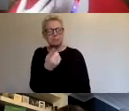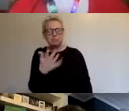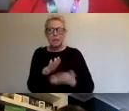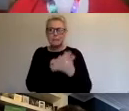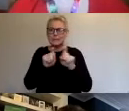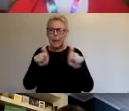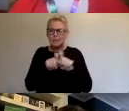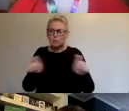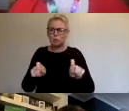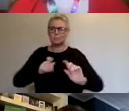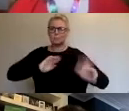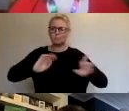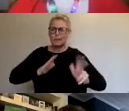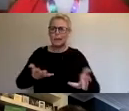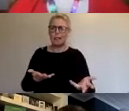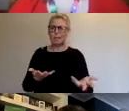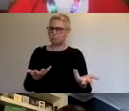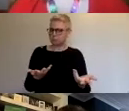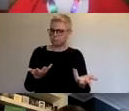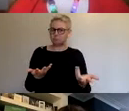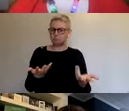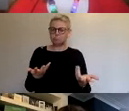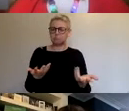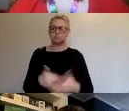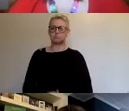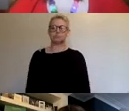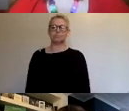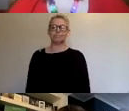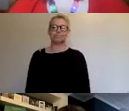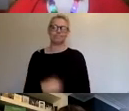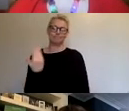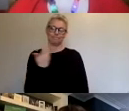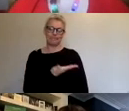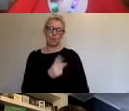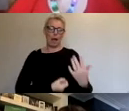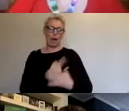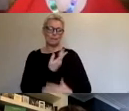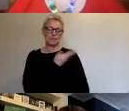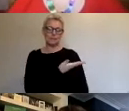BSL interpretation. So this is what happened and this is what we learnt.